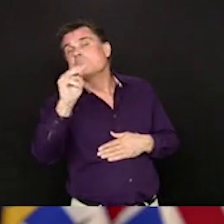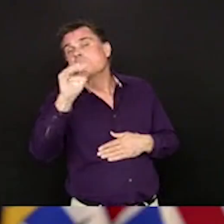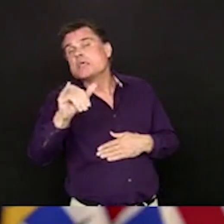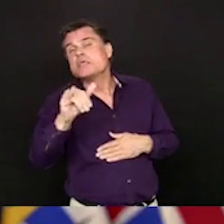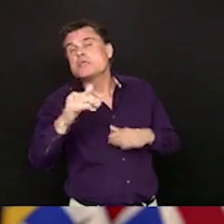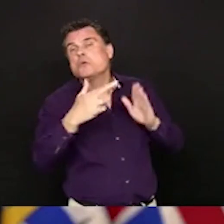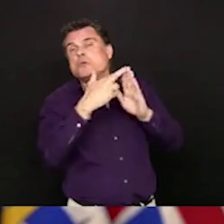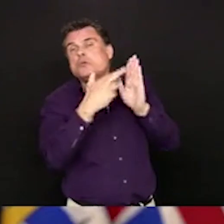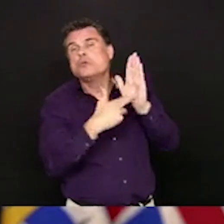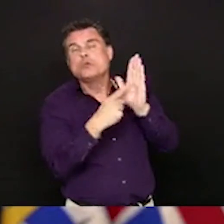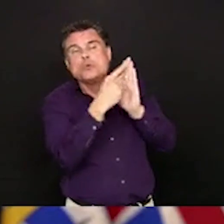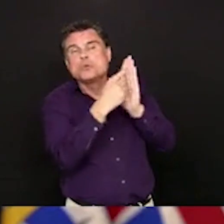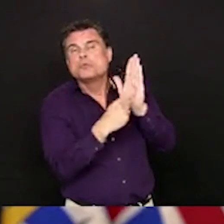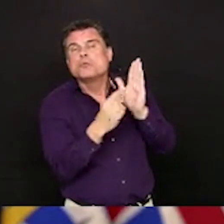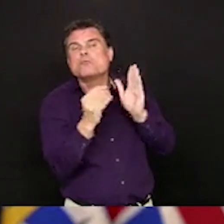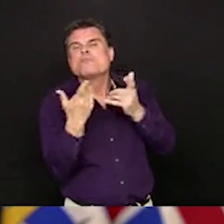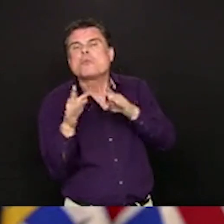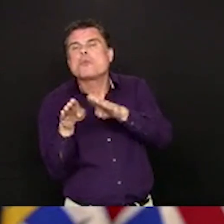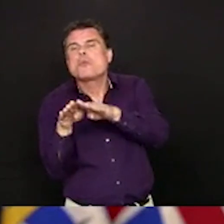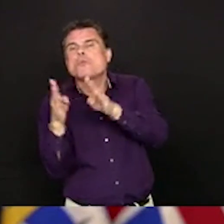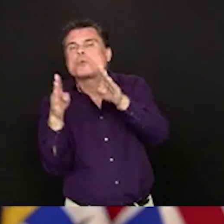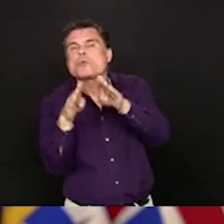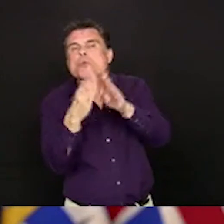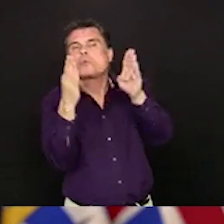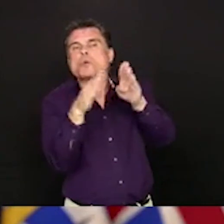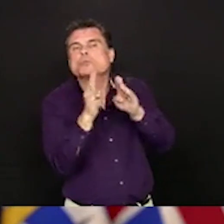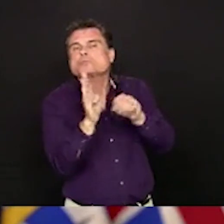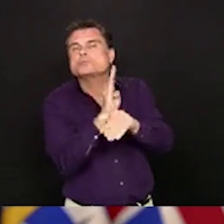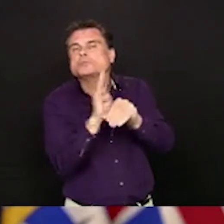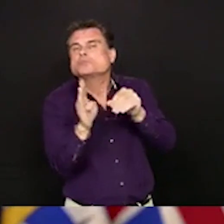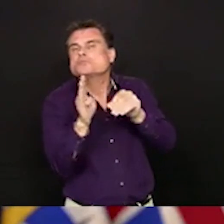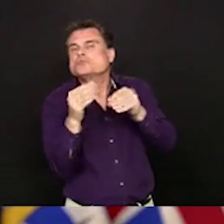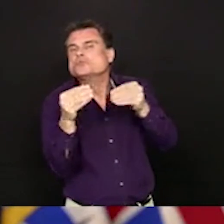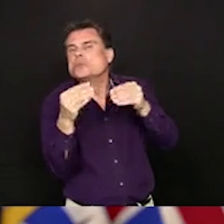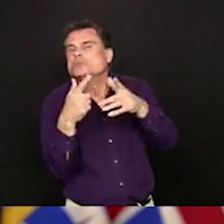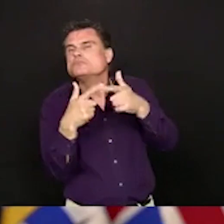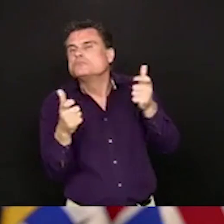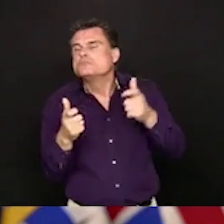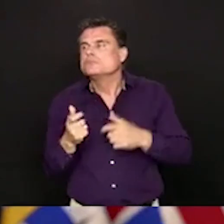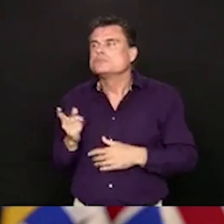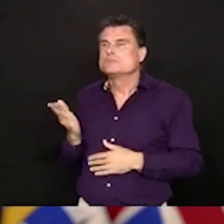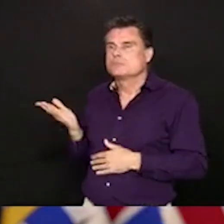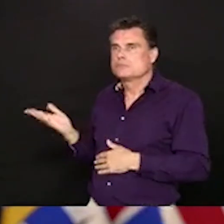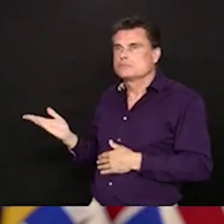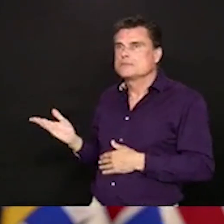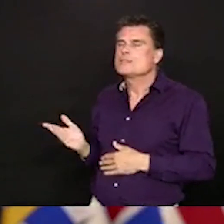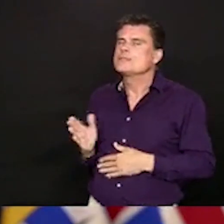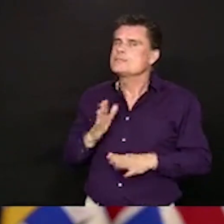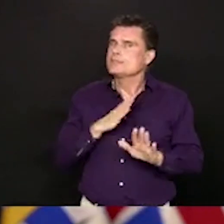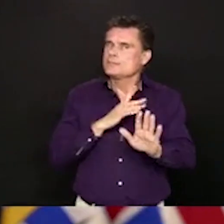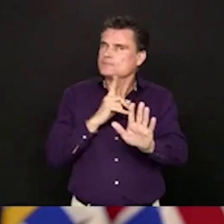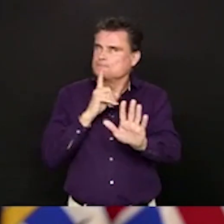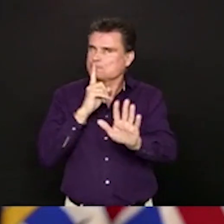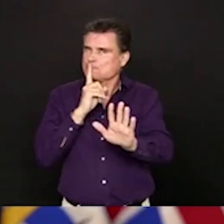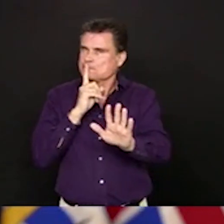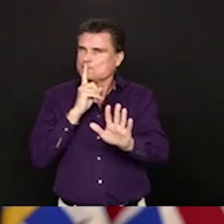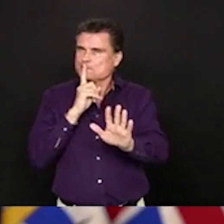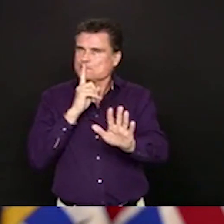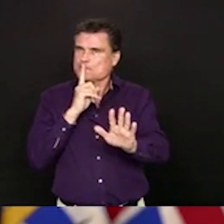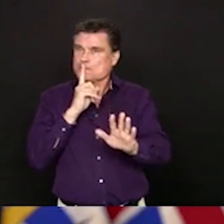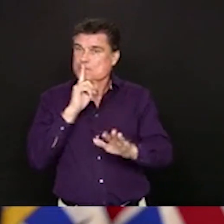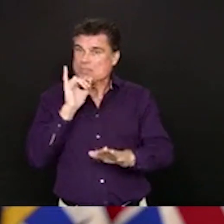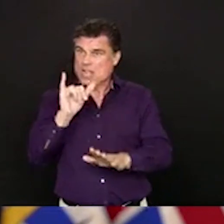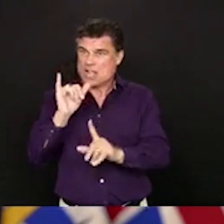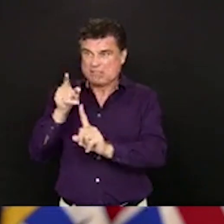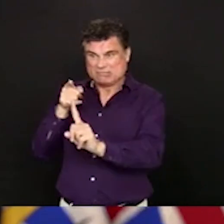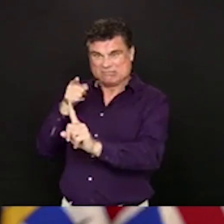There's no exact number. It's understanding what's happening in our community across the province, understanding the outbreaks that we know about